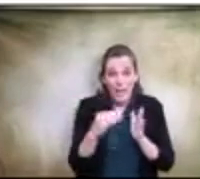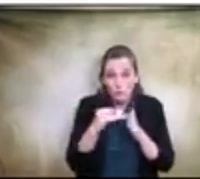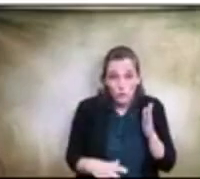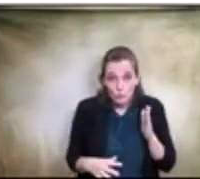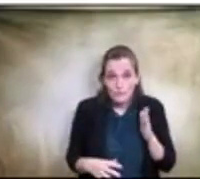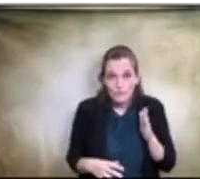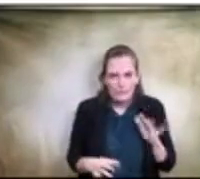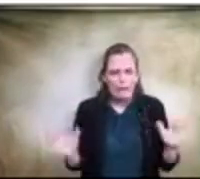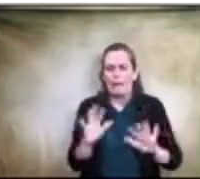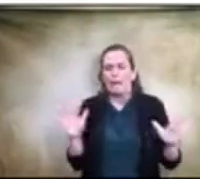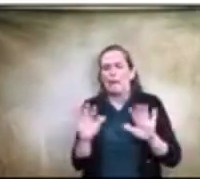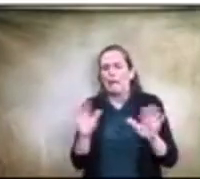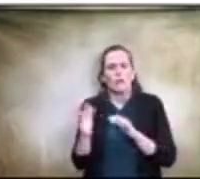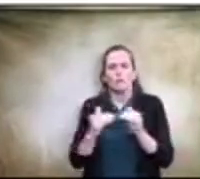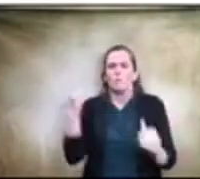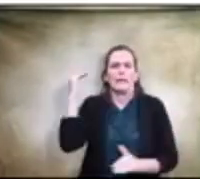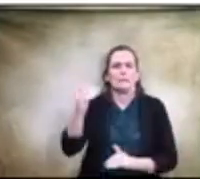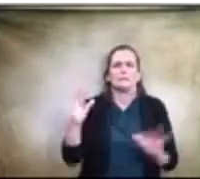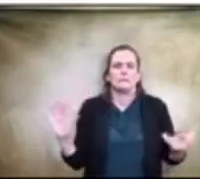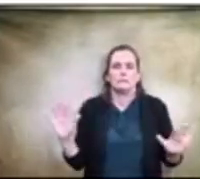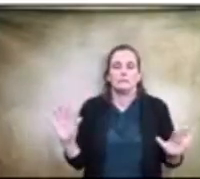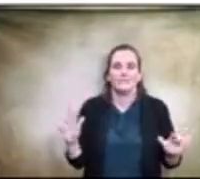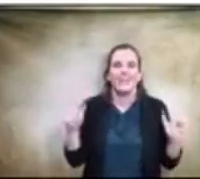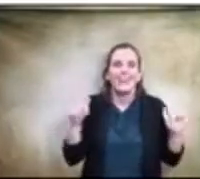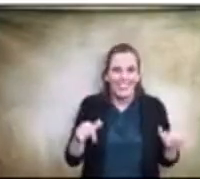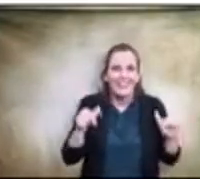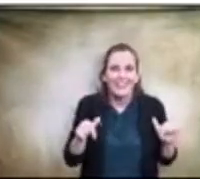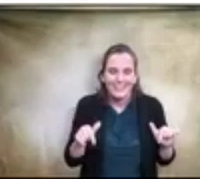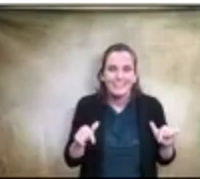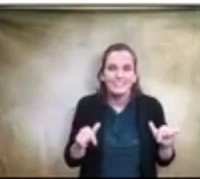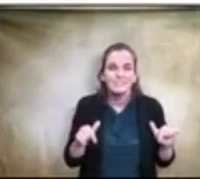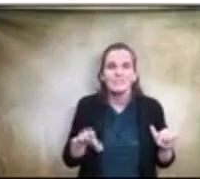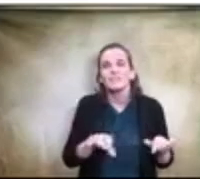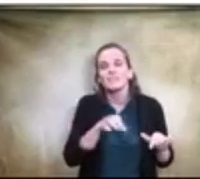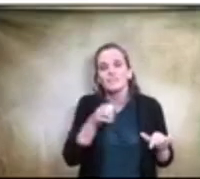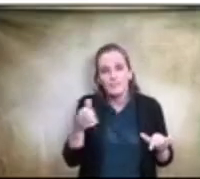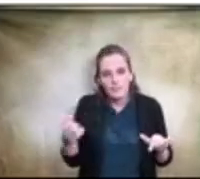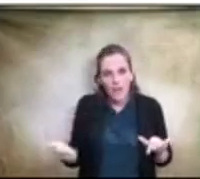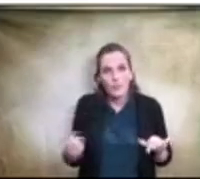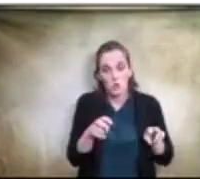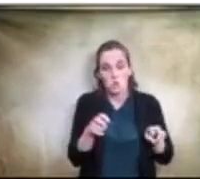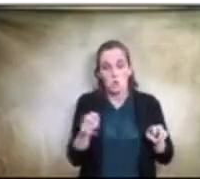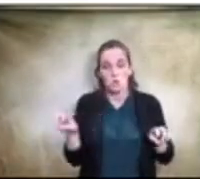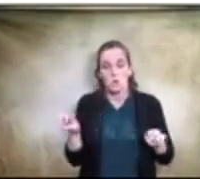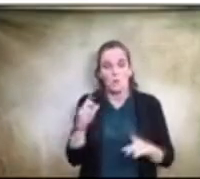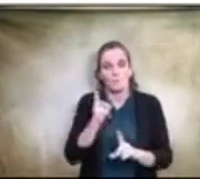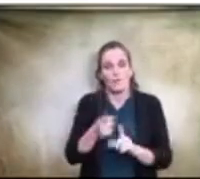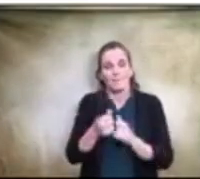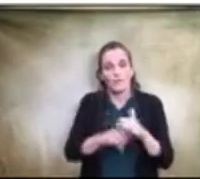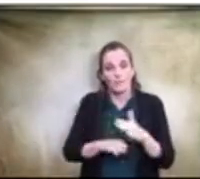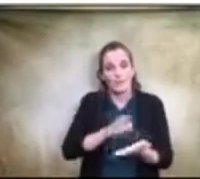thought that that would be too large. This is yet another relieving point for those elementary campus to not be extended